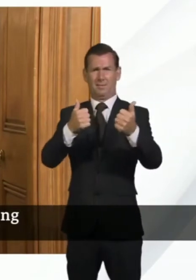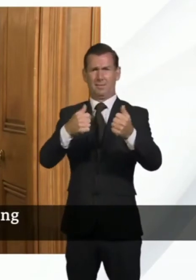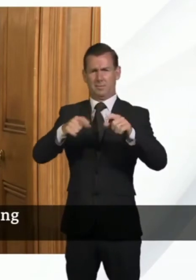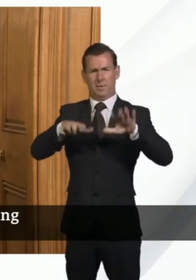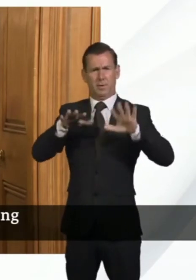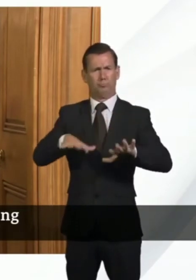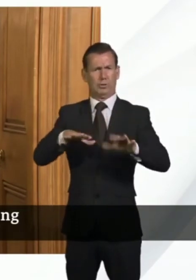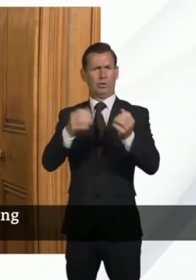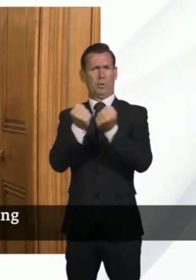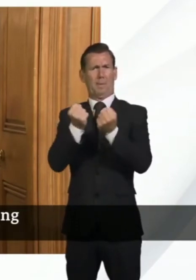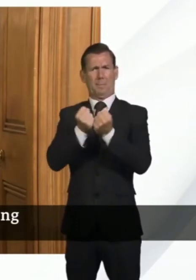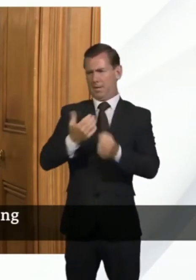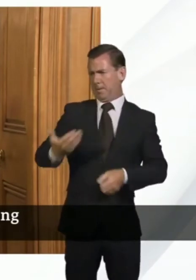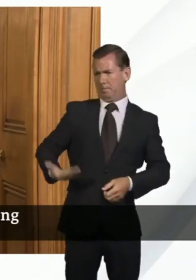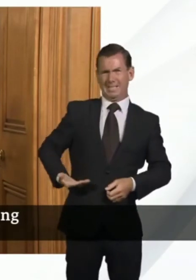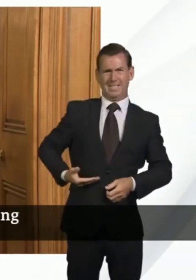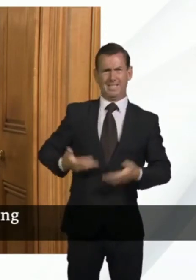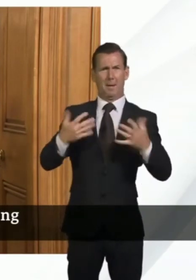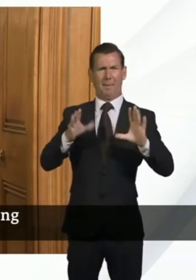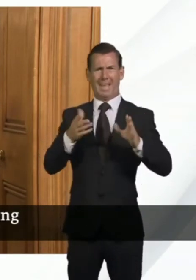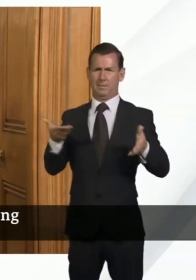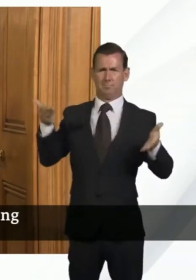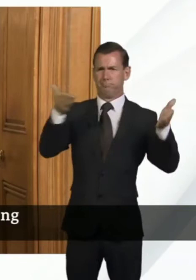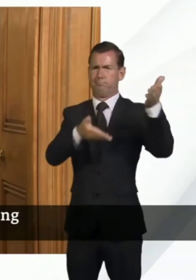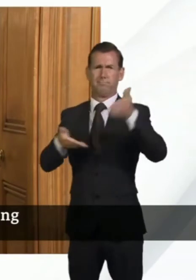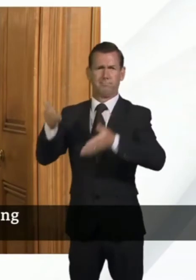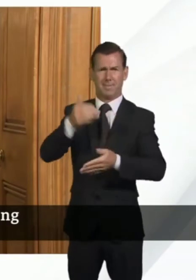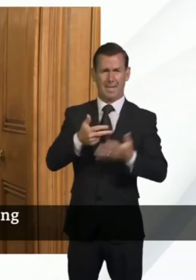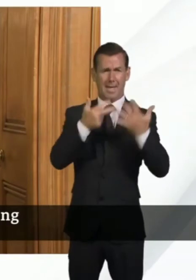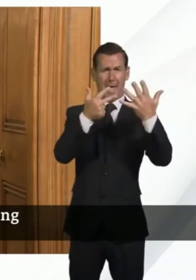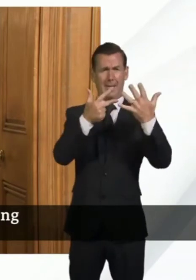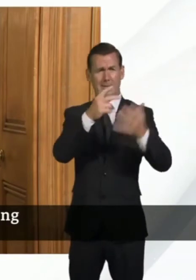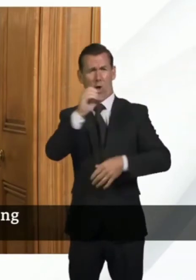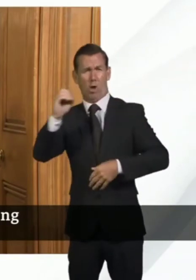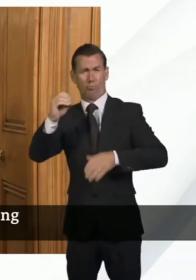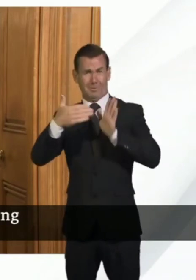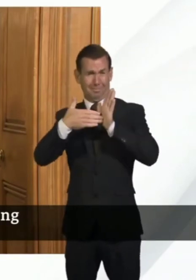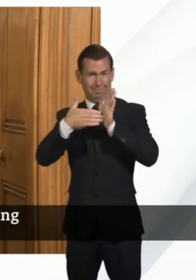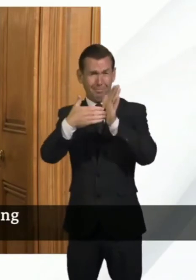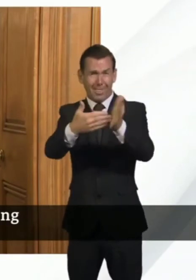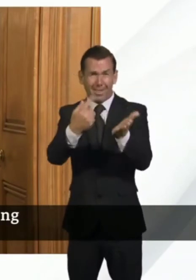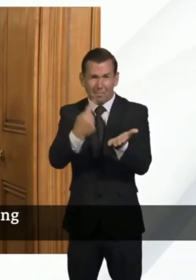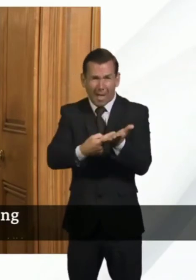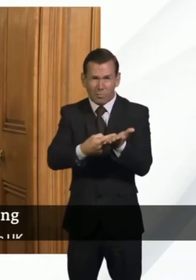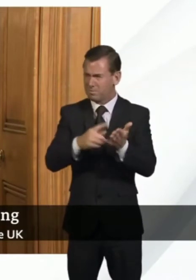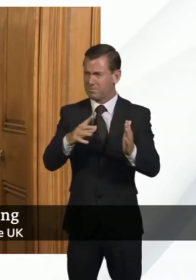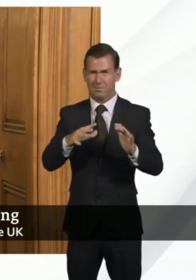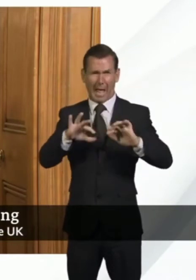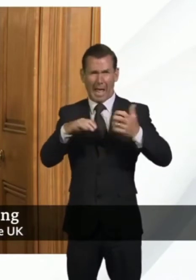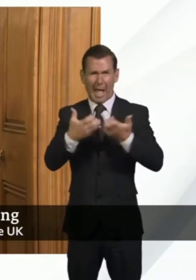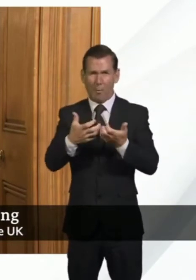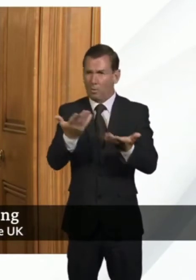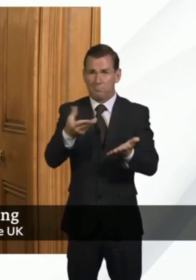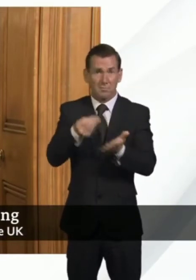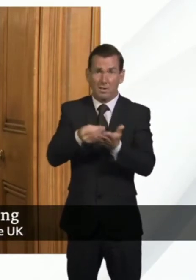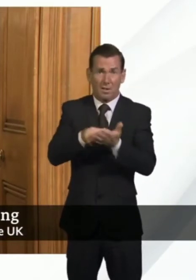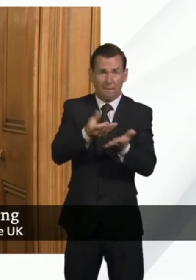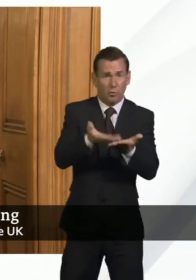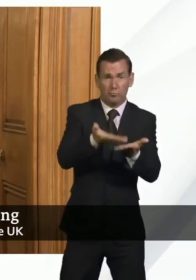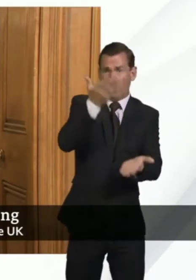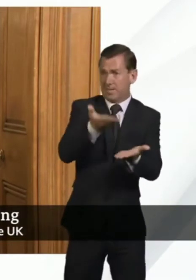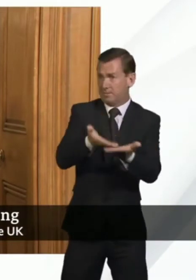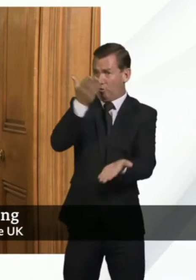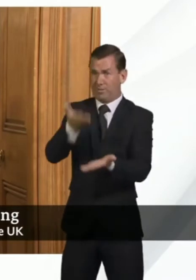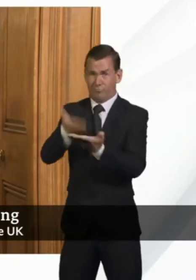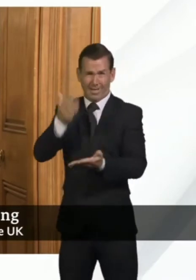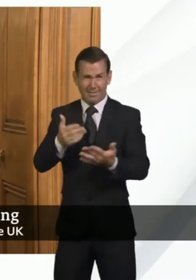businesses have now contributed over £800 million, and that's just through national fundraising campaigns alone.